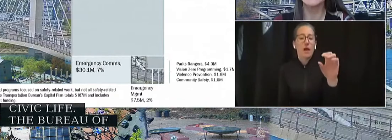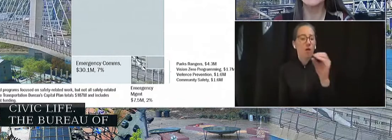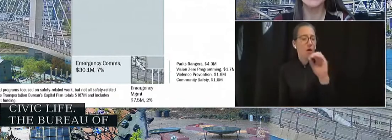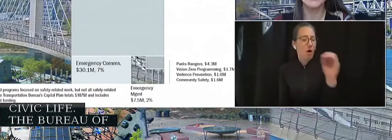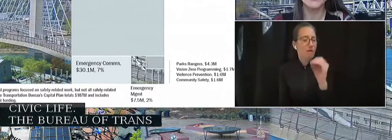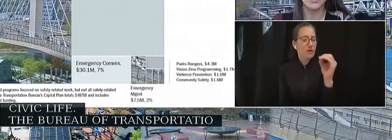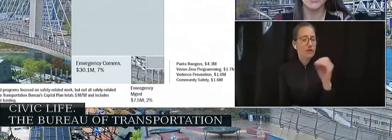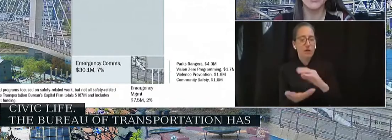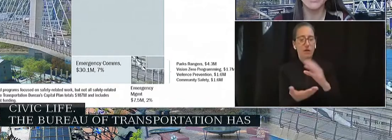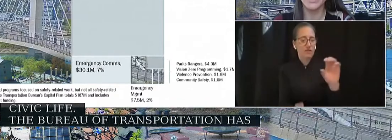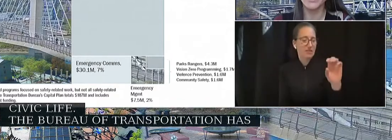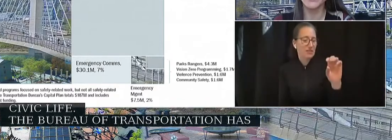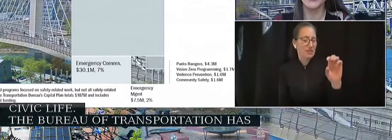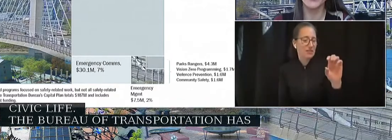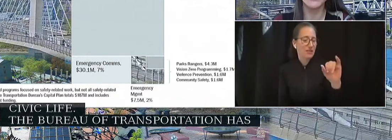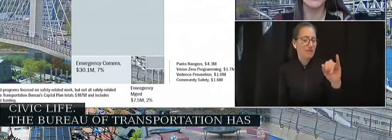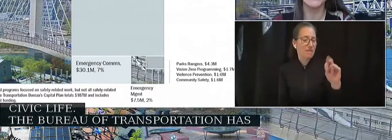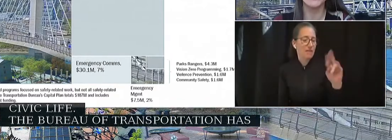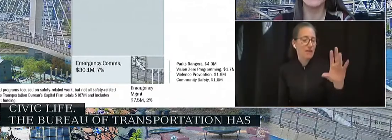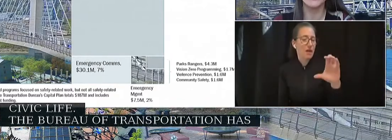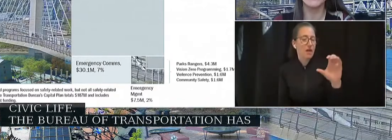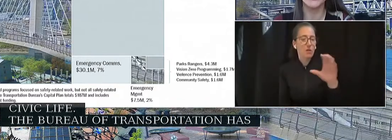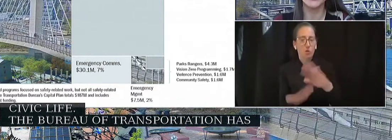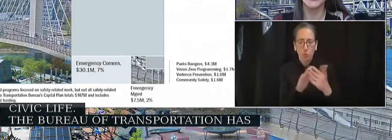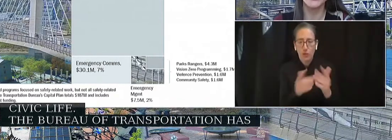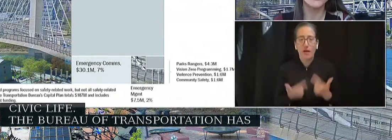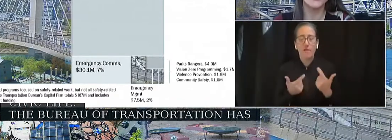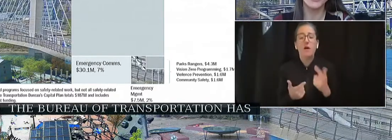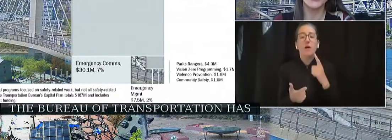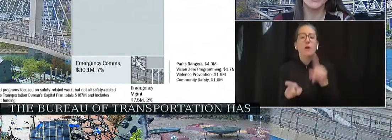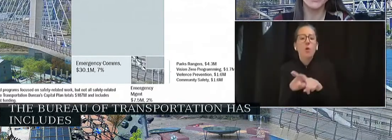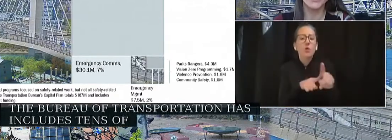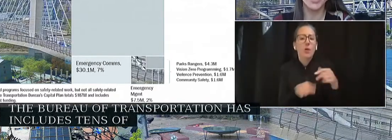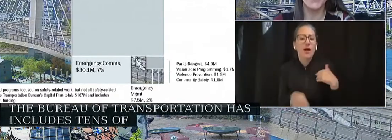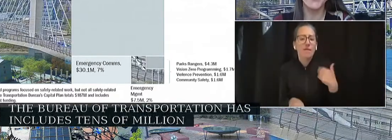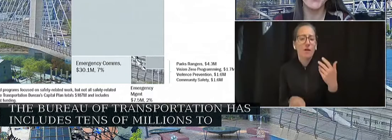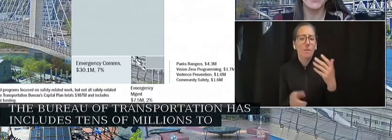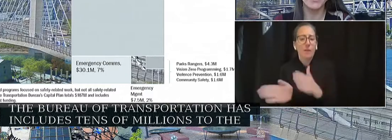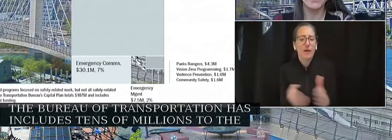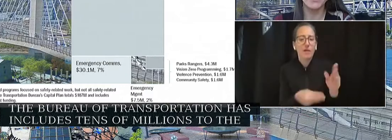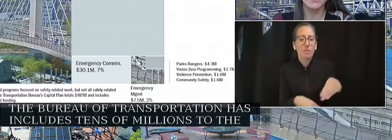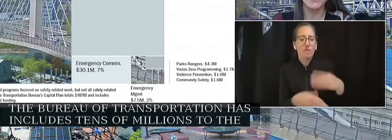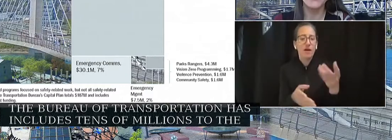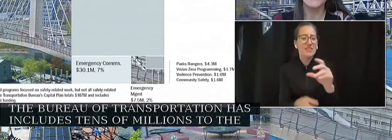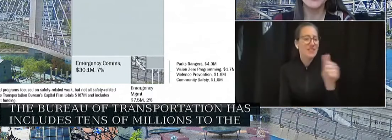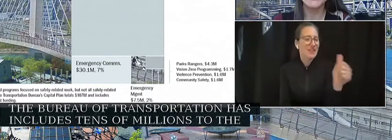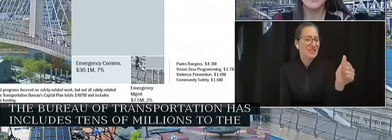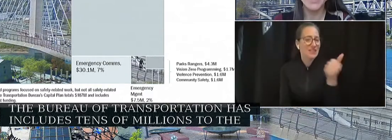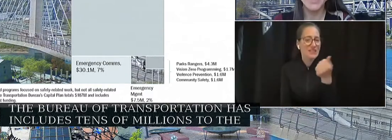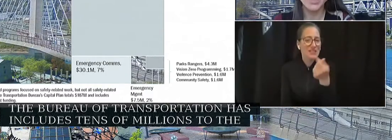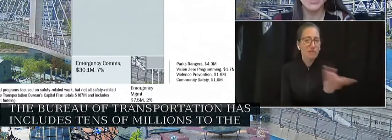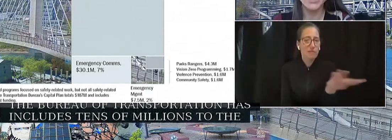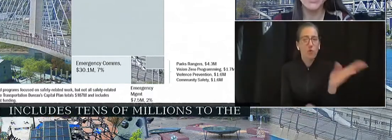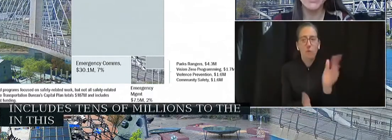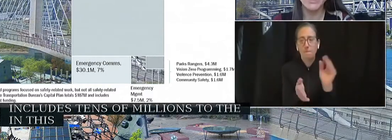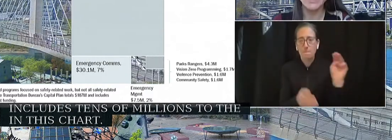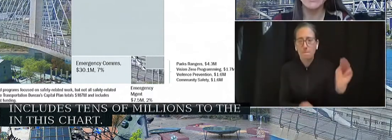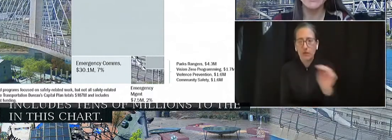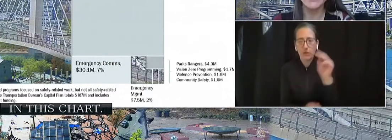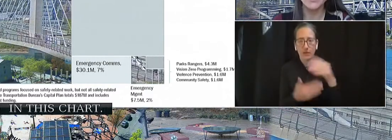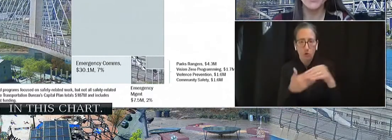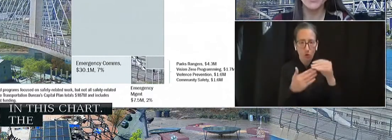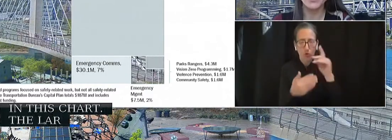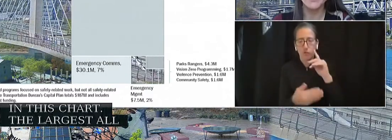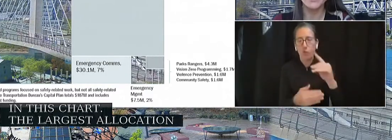that includes tens of millions of dollars in safety improvements to our street infrastructure, which are not shown in this chart. The largest allocation, as you